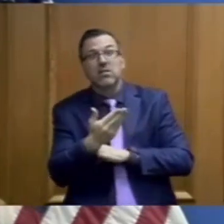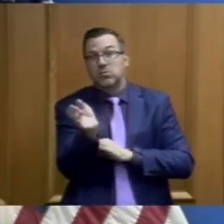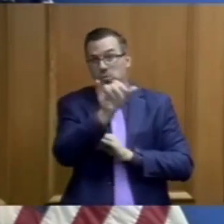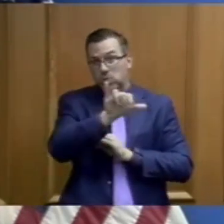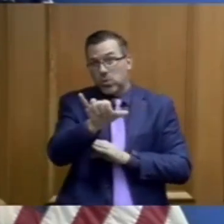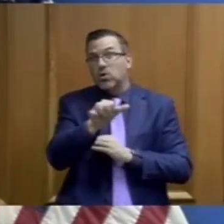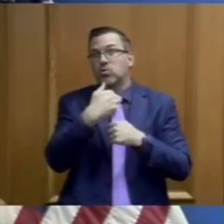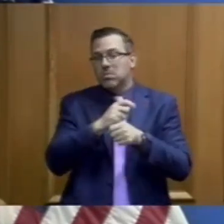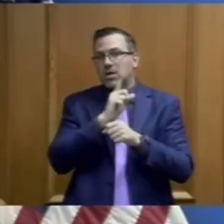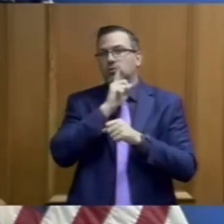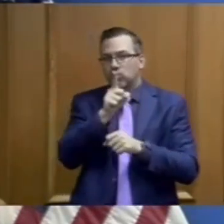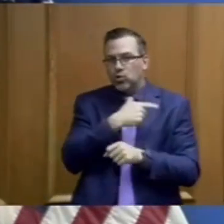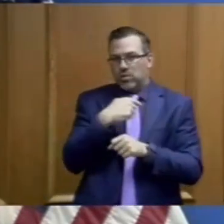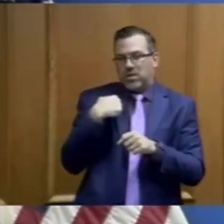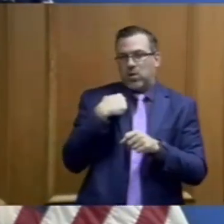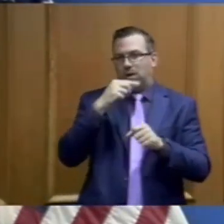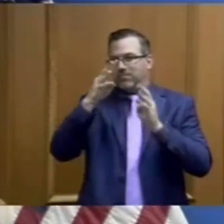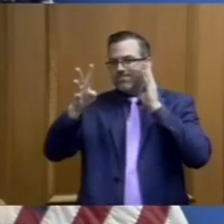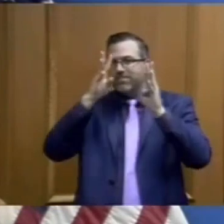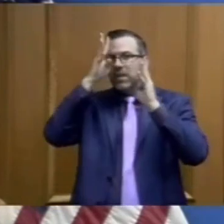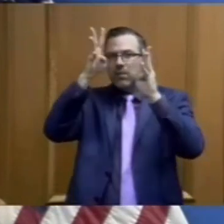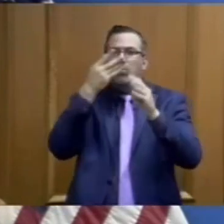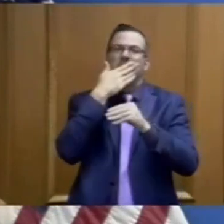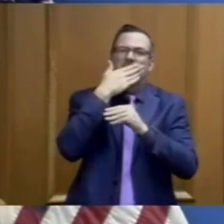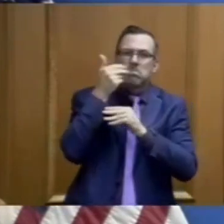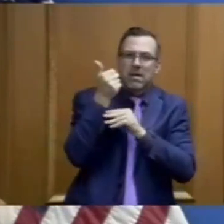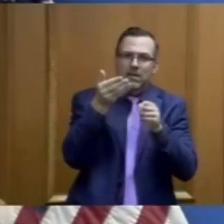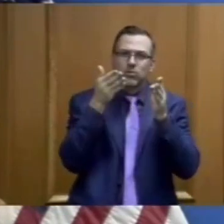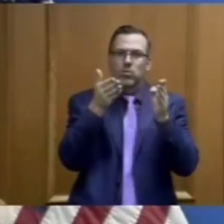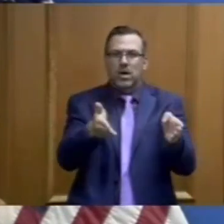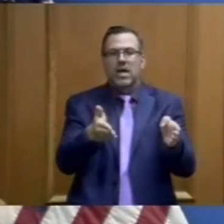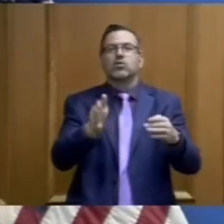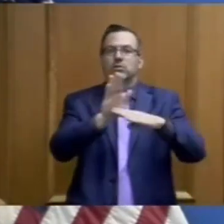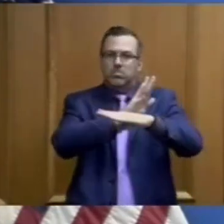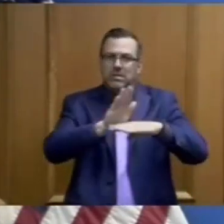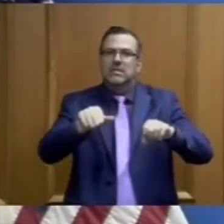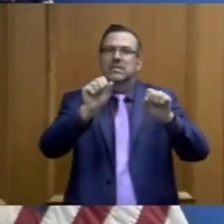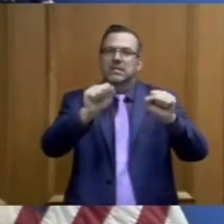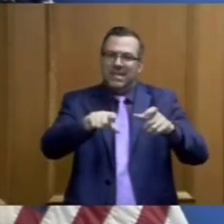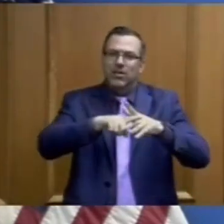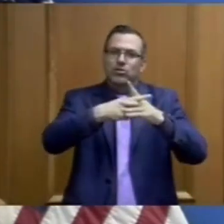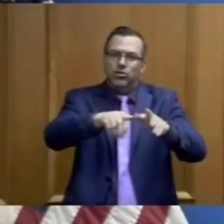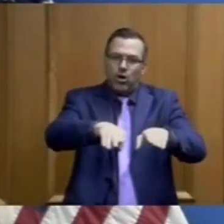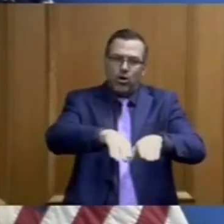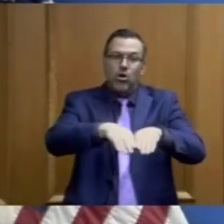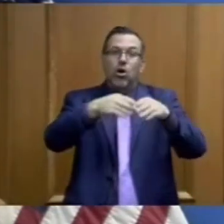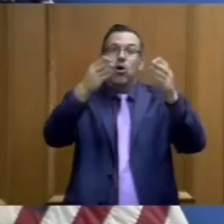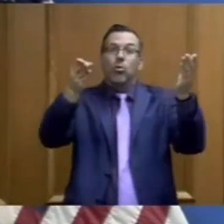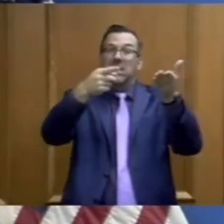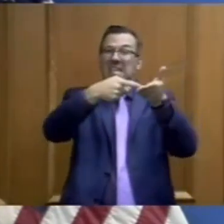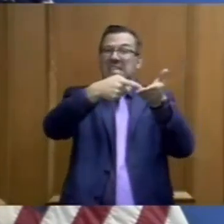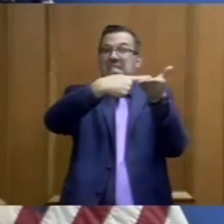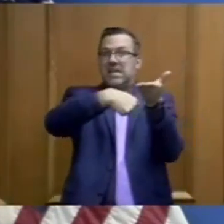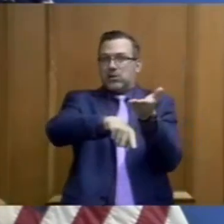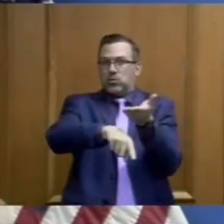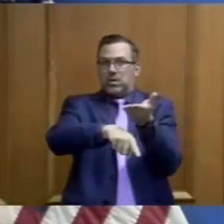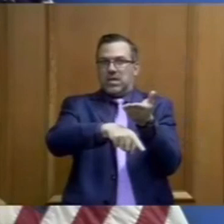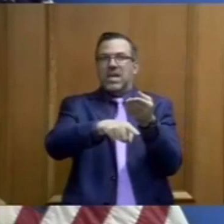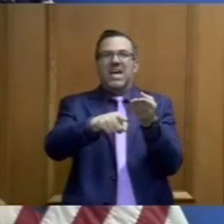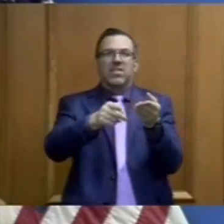the measures needed to provide for businesses so they can begin opening next week and on into May.